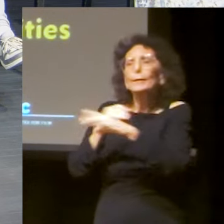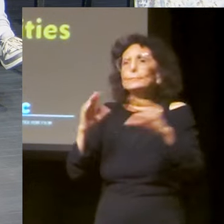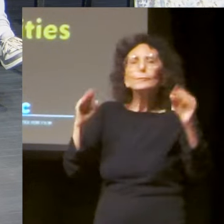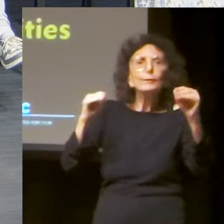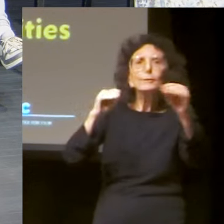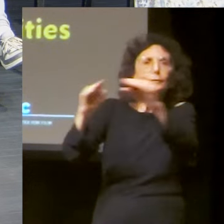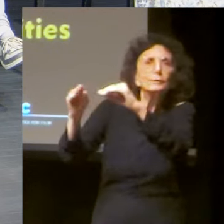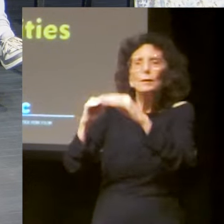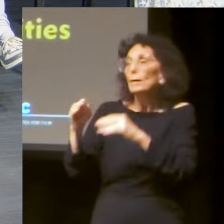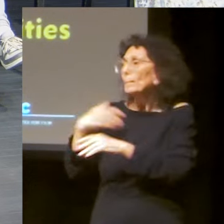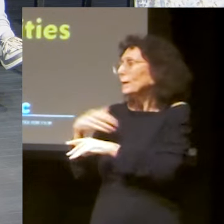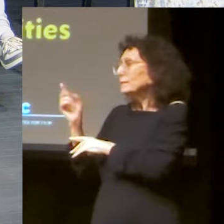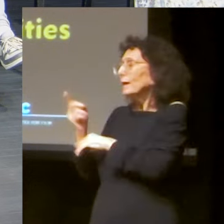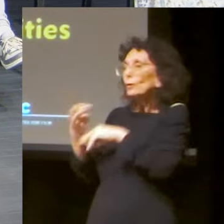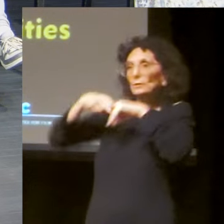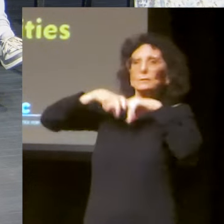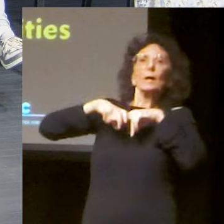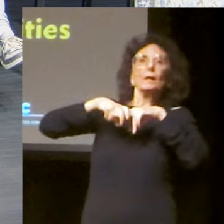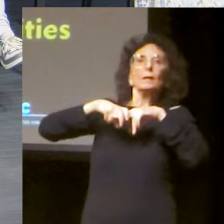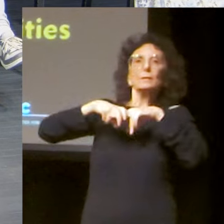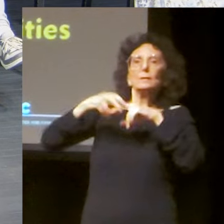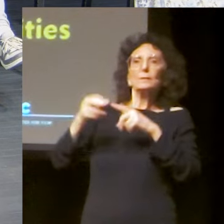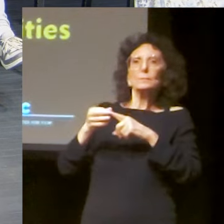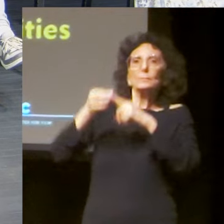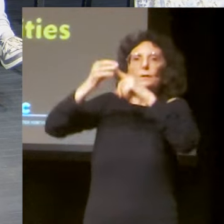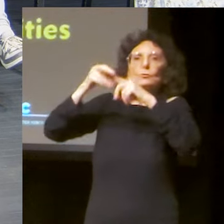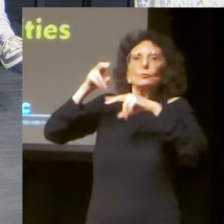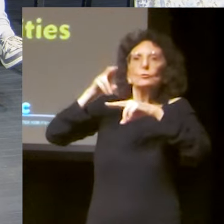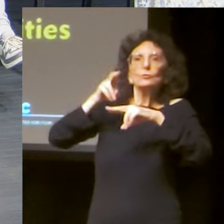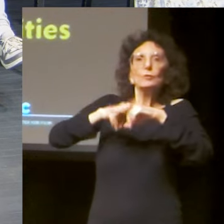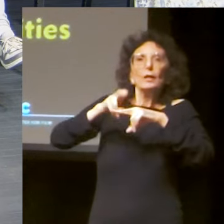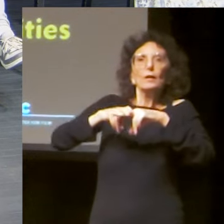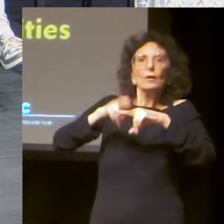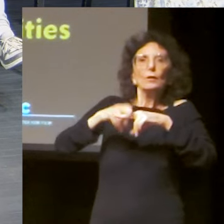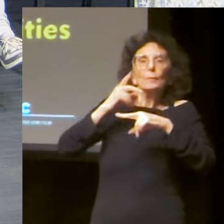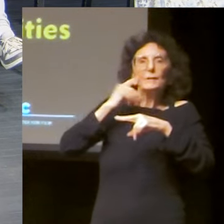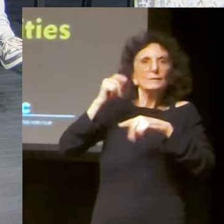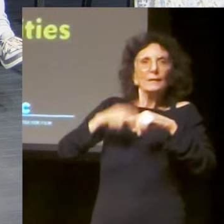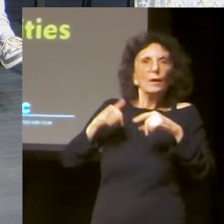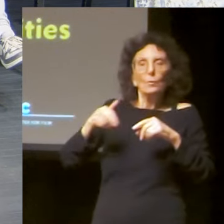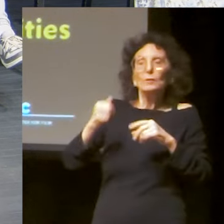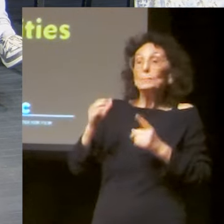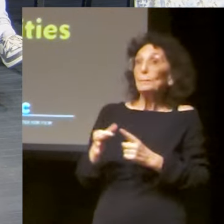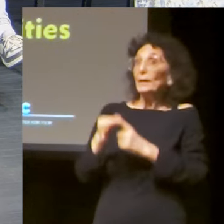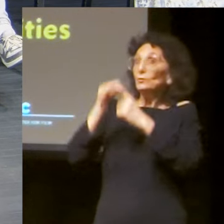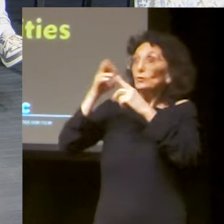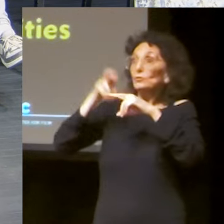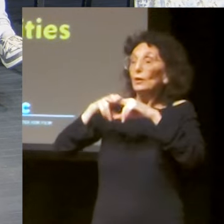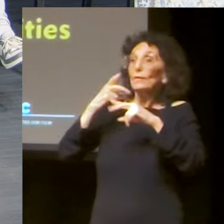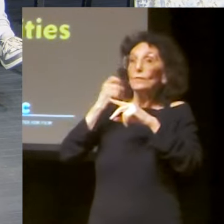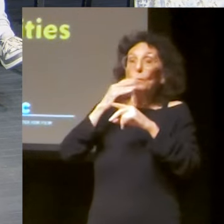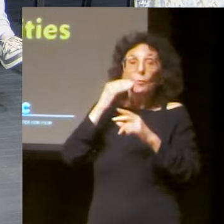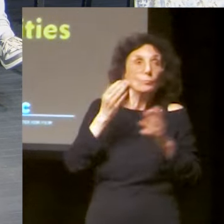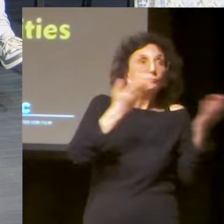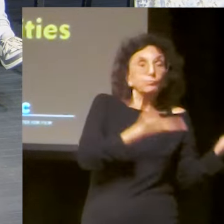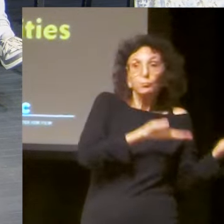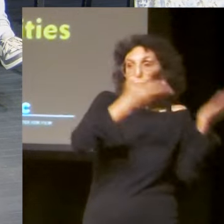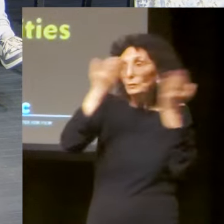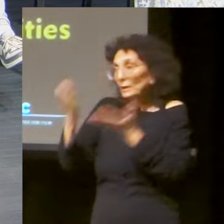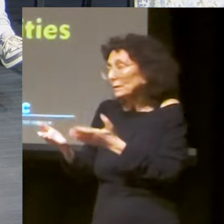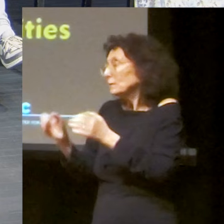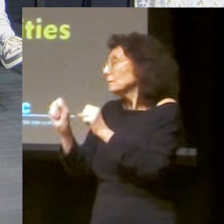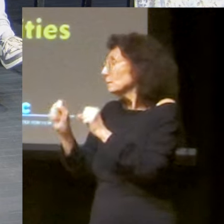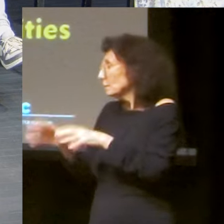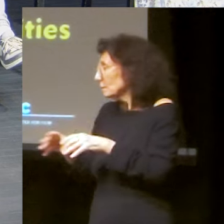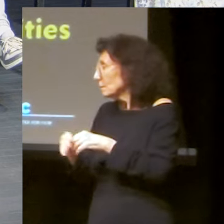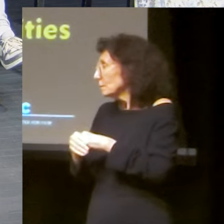high chair. They didn't, you know, the other kids was walking, doing what they had to do, talking and all. Derek sat